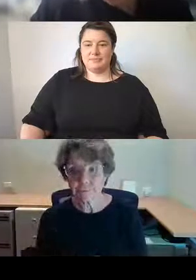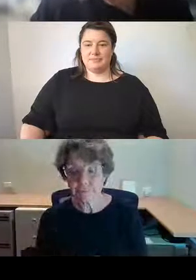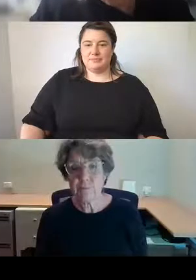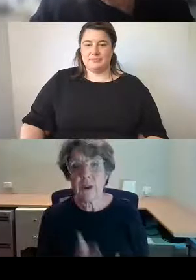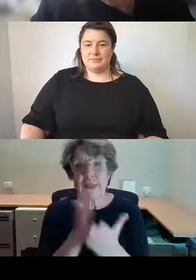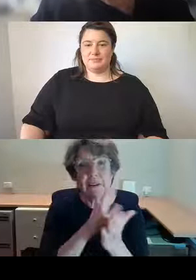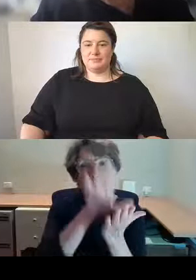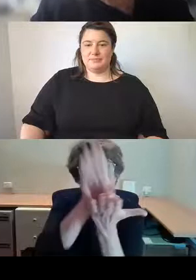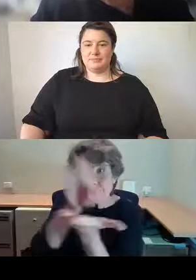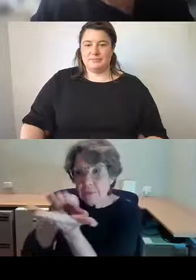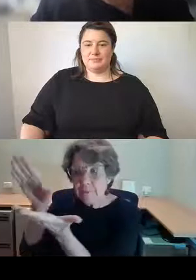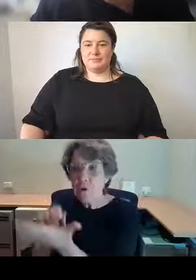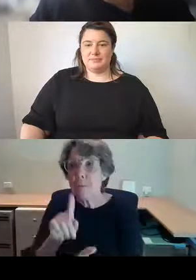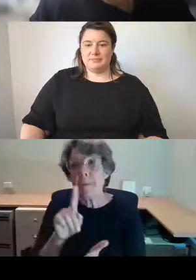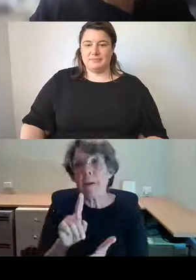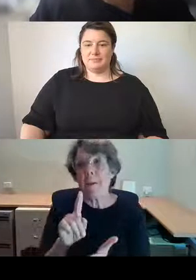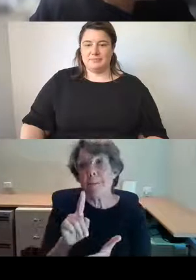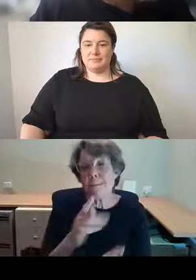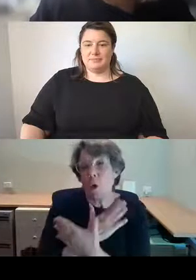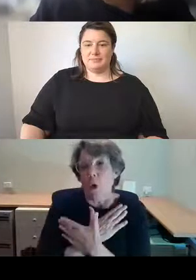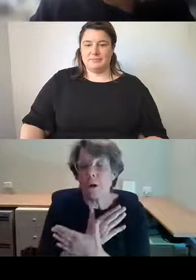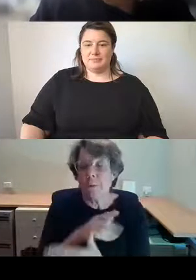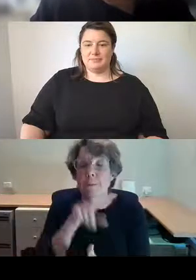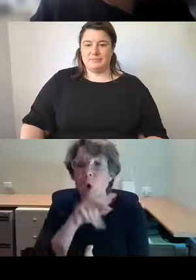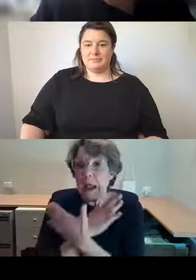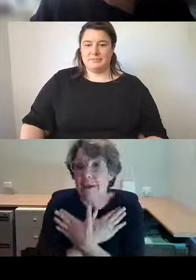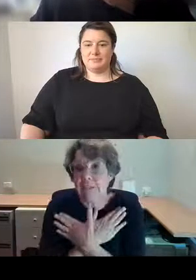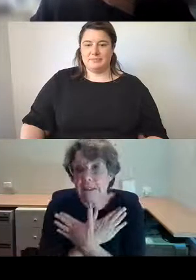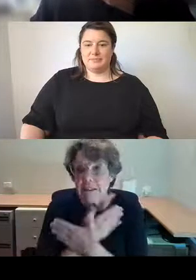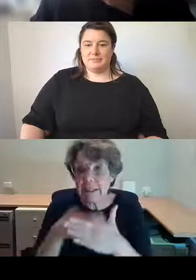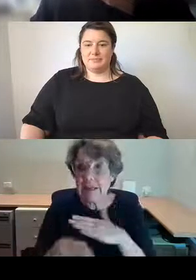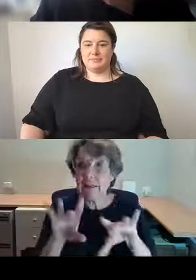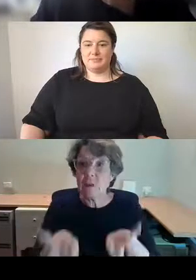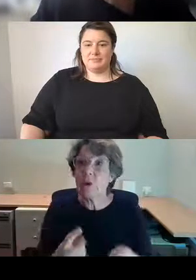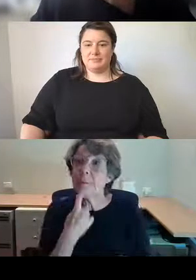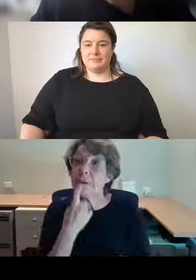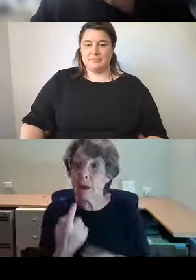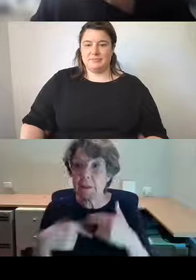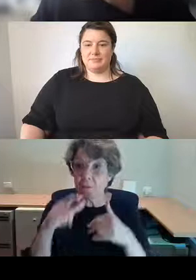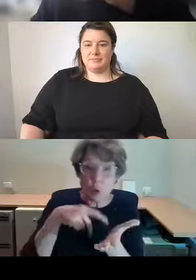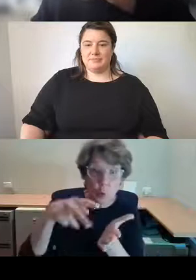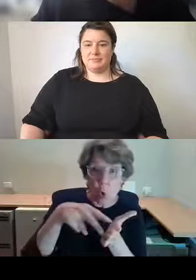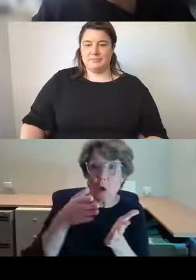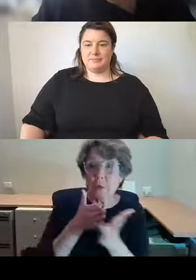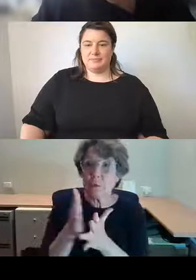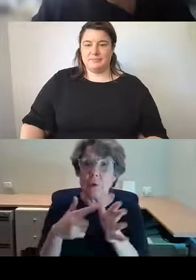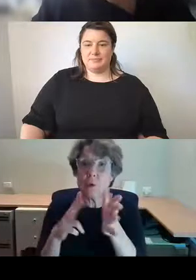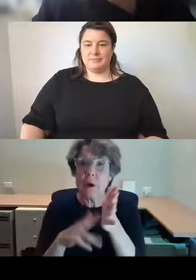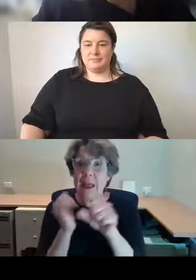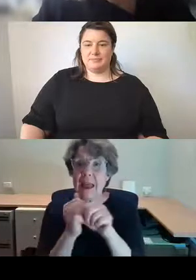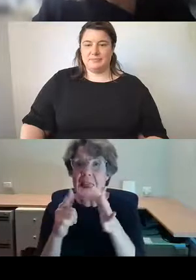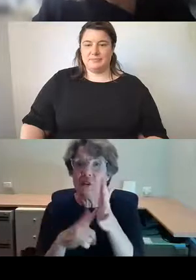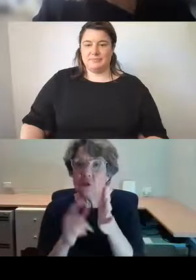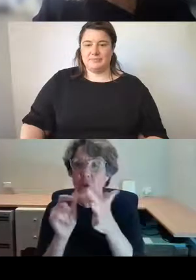in the Australian Museum. So if you have a chance to walk through Angel Place, look up and see these bird cages.